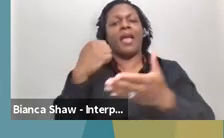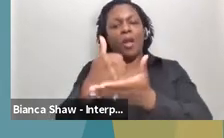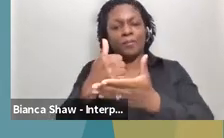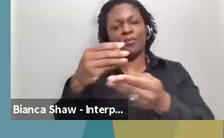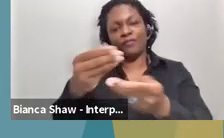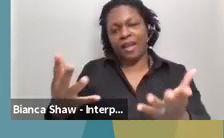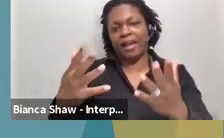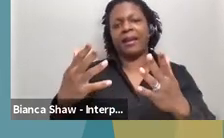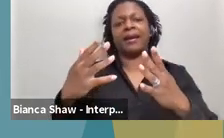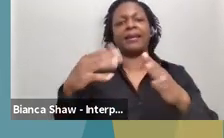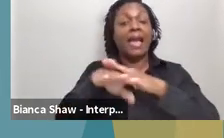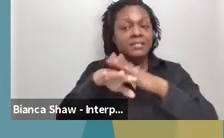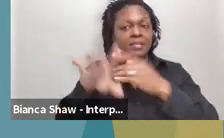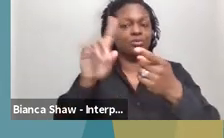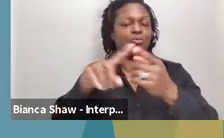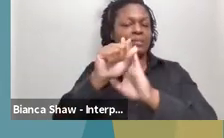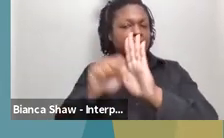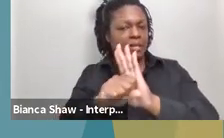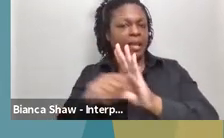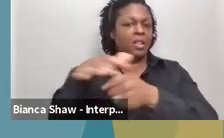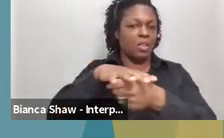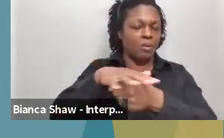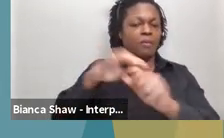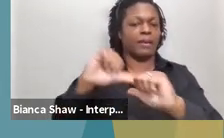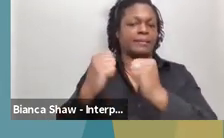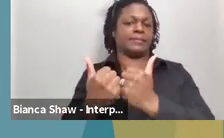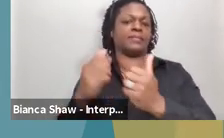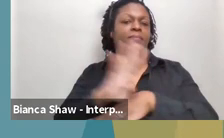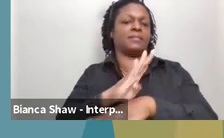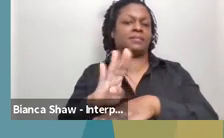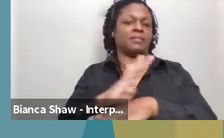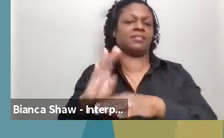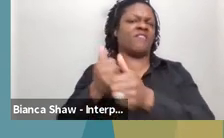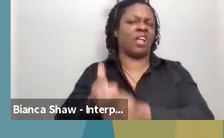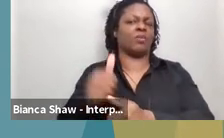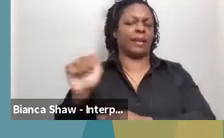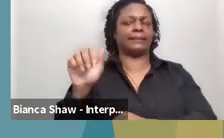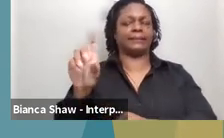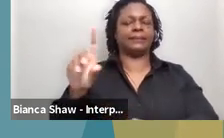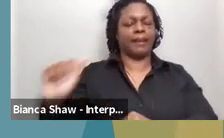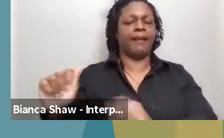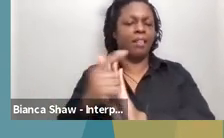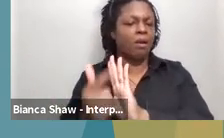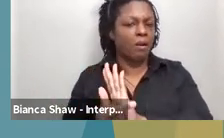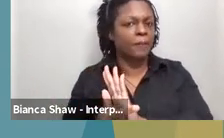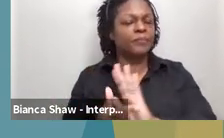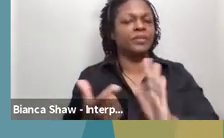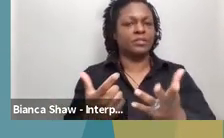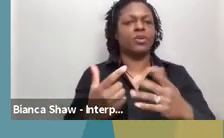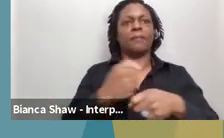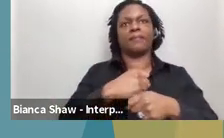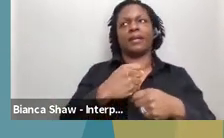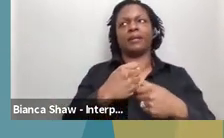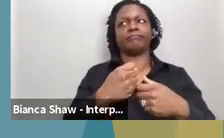agencies, businesses, et cetera, in accordance with the Americans with Disabilities Act. So just to clarify, for